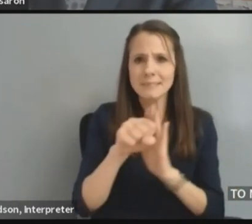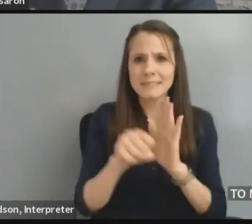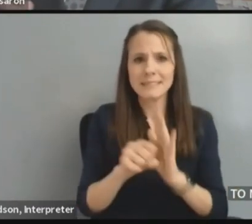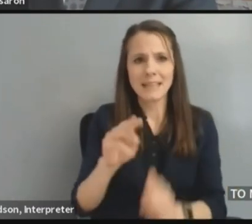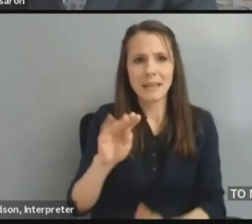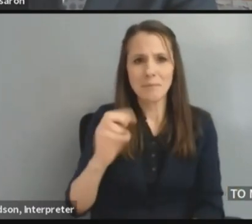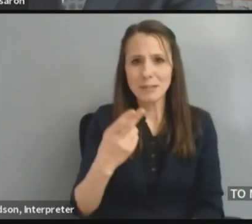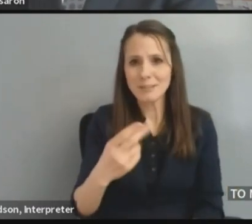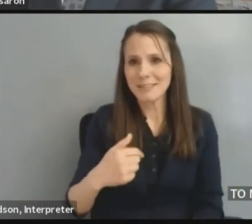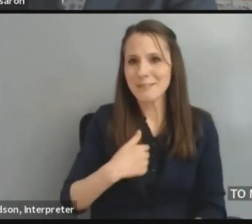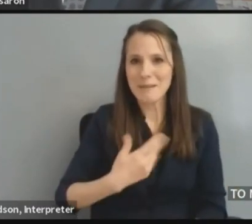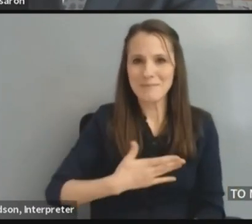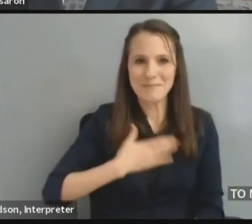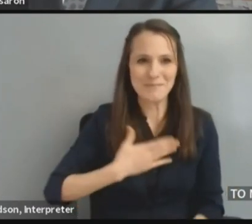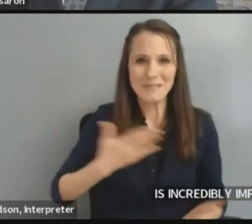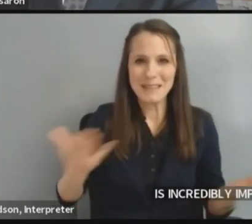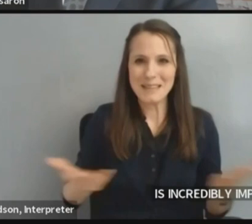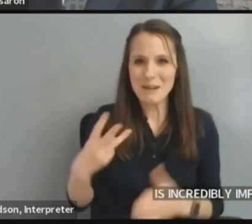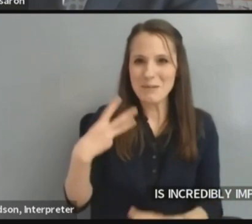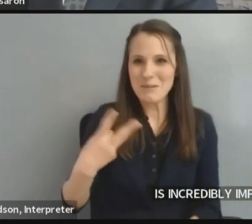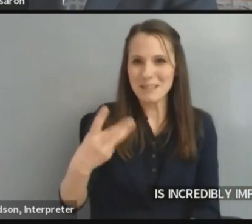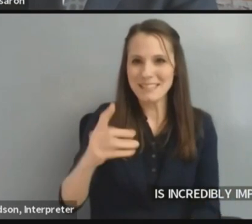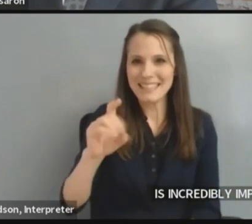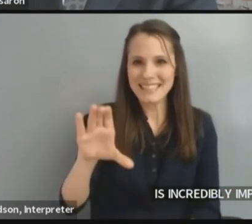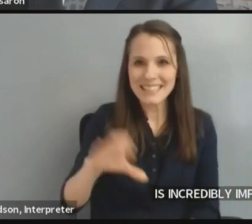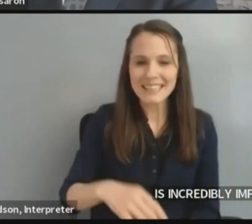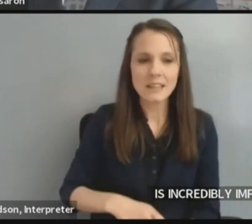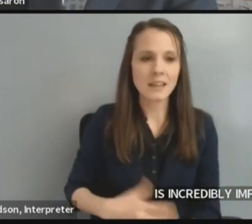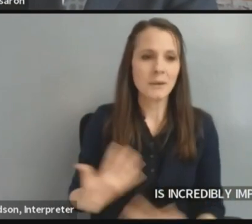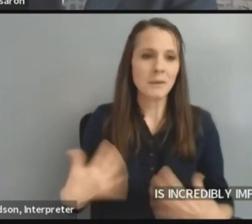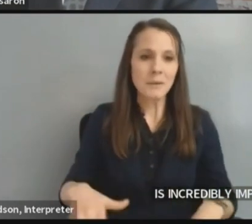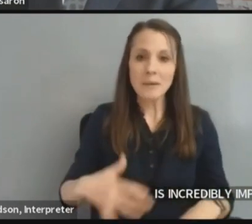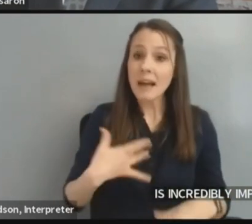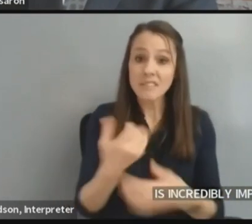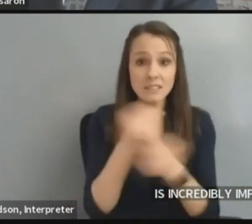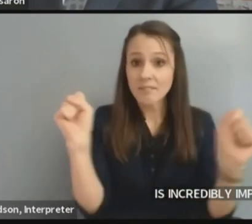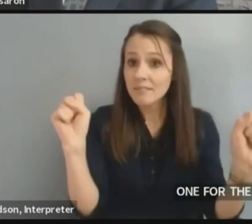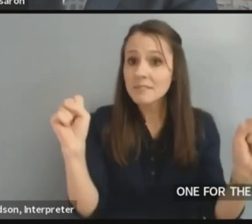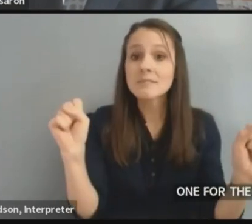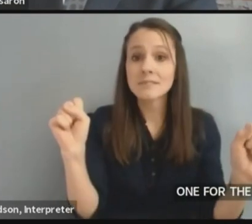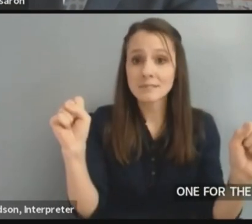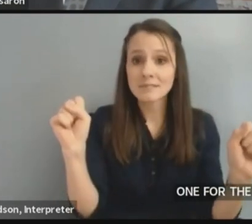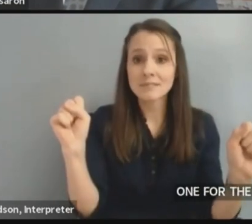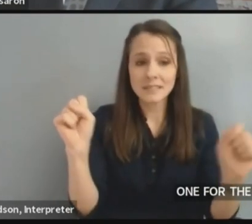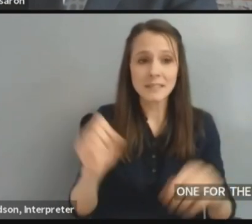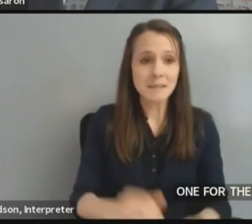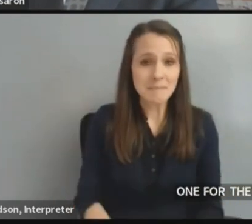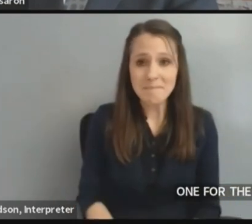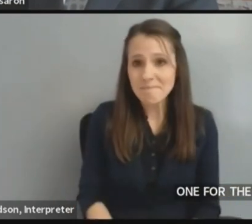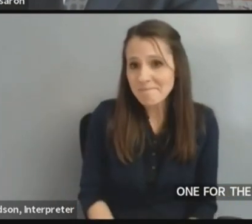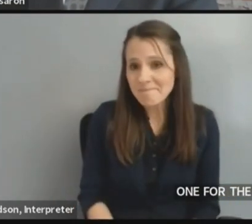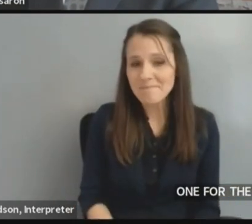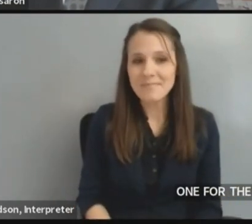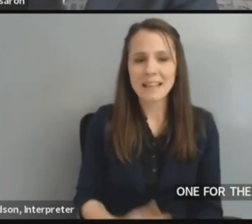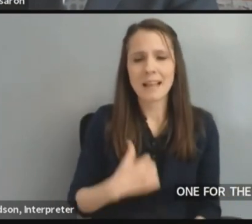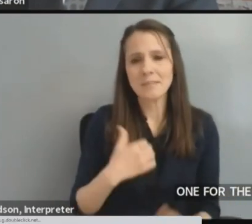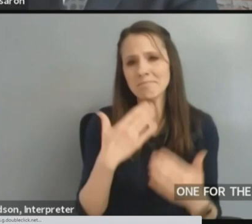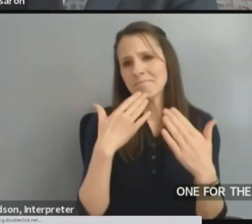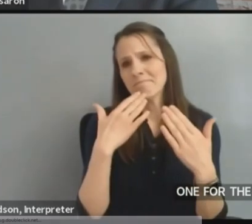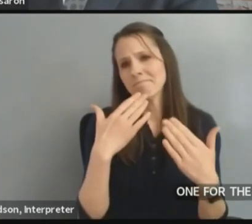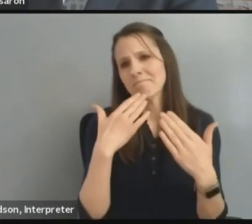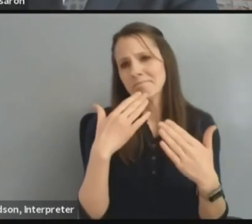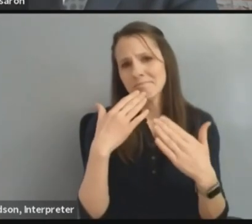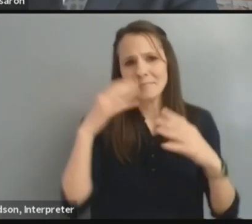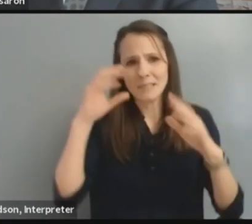glad to be here. And I feel very safe. And I am, you know, grateful that